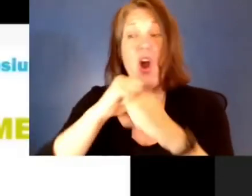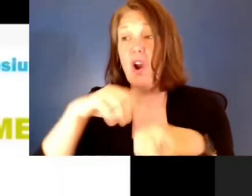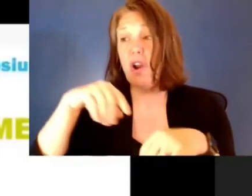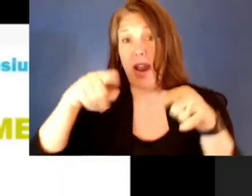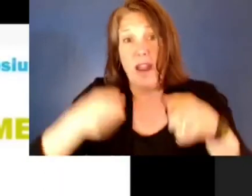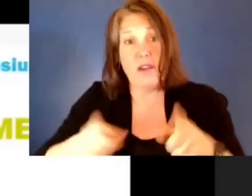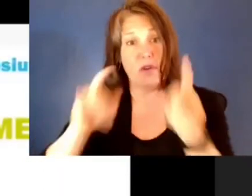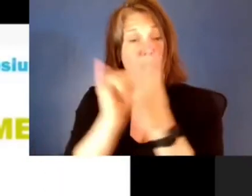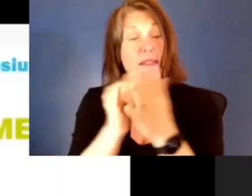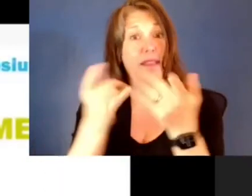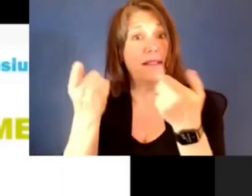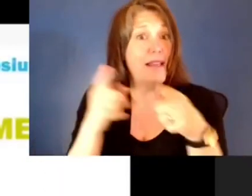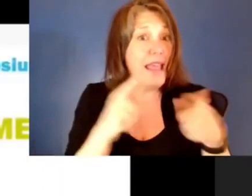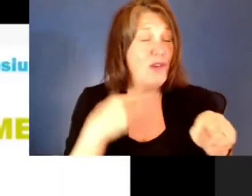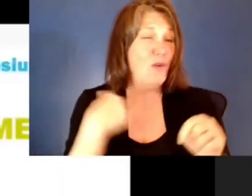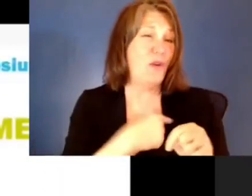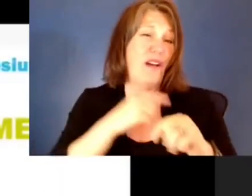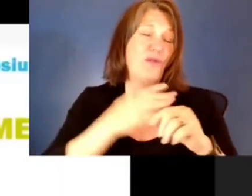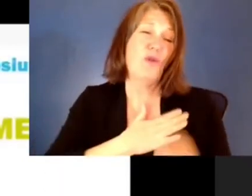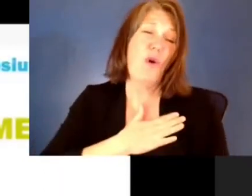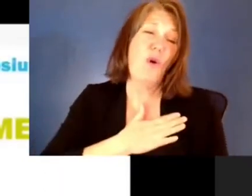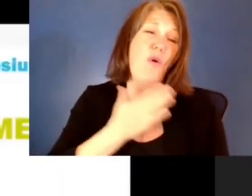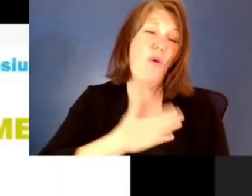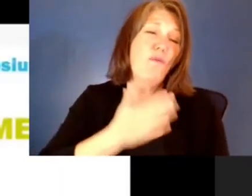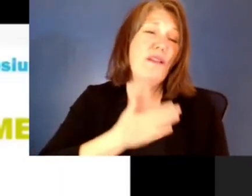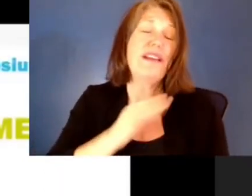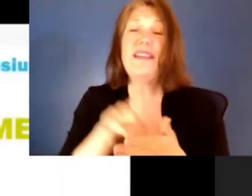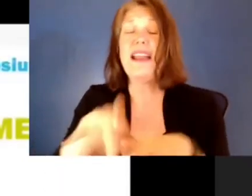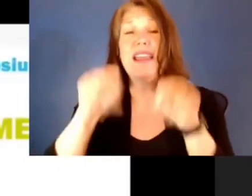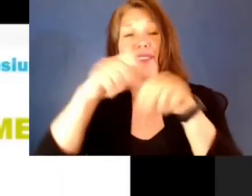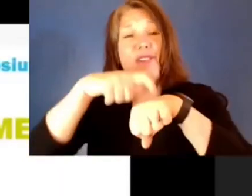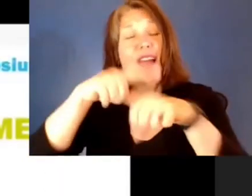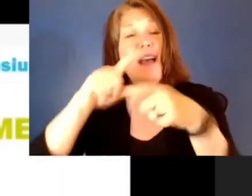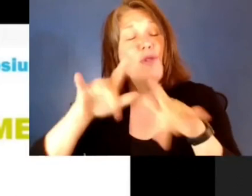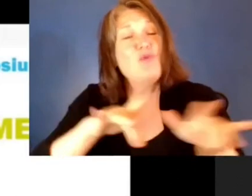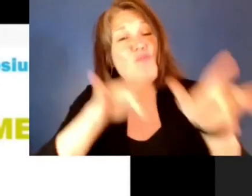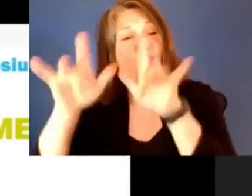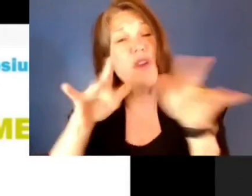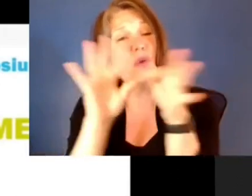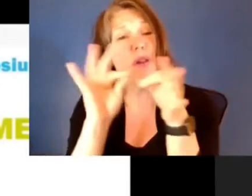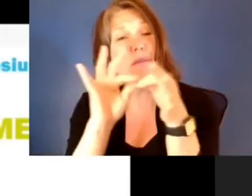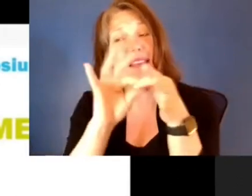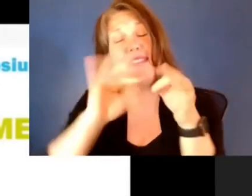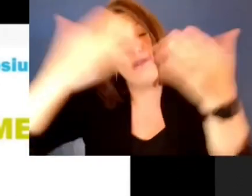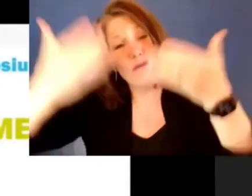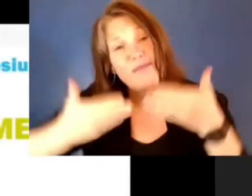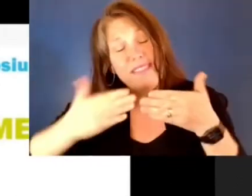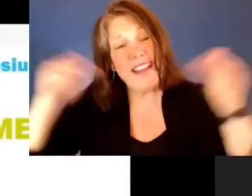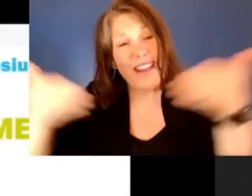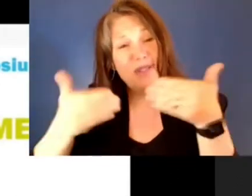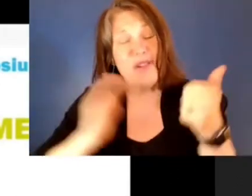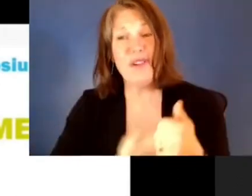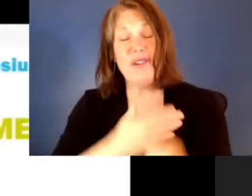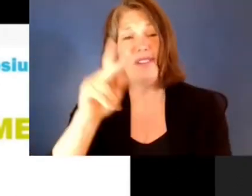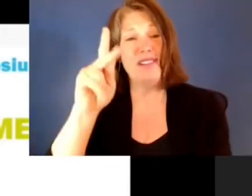pleased that he could take time to record for us a welcome message and to introduce our keynote speaker. They're in the middle